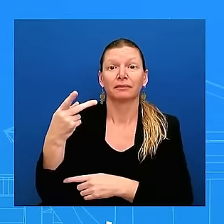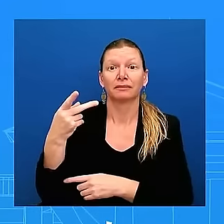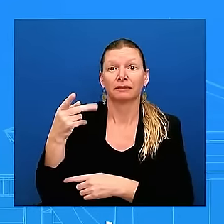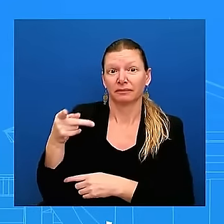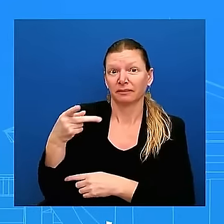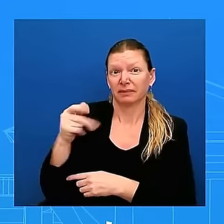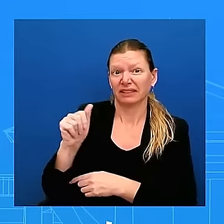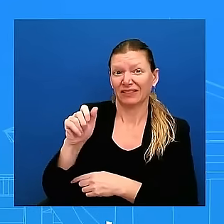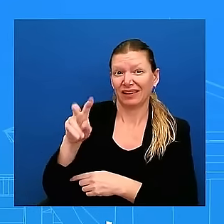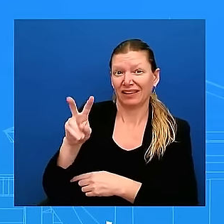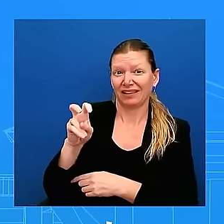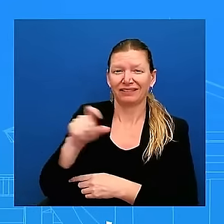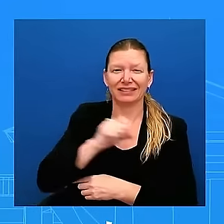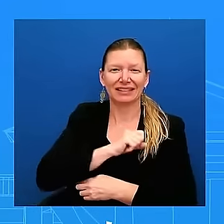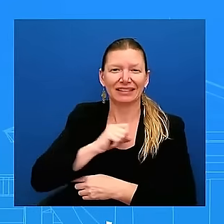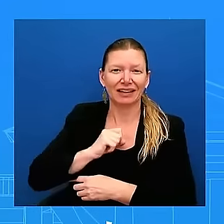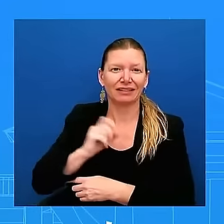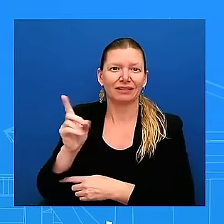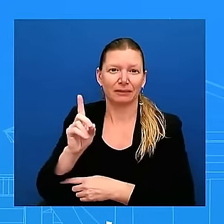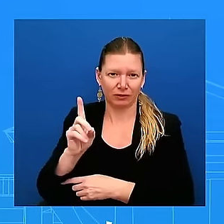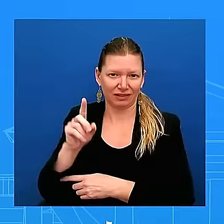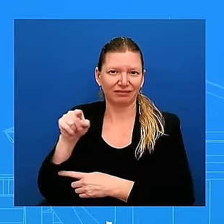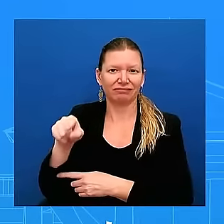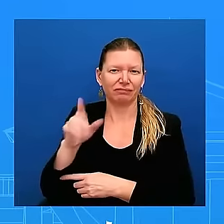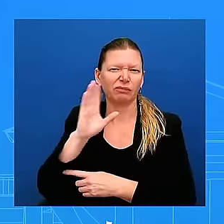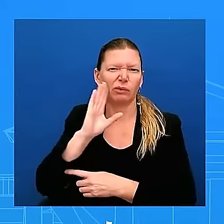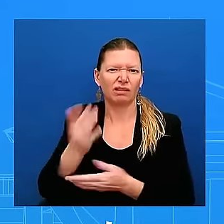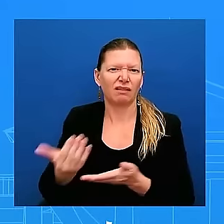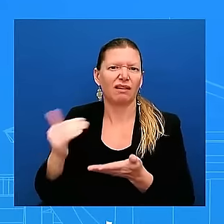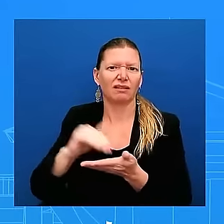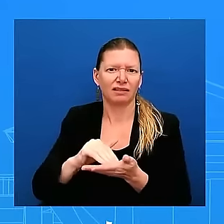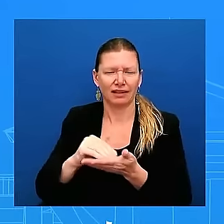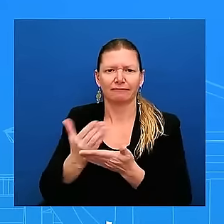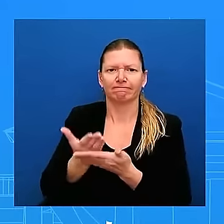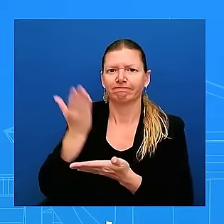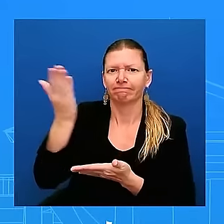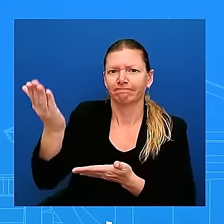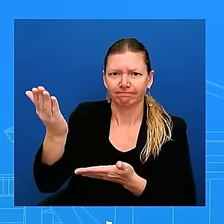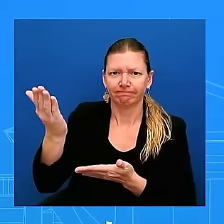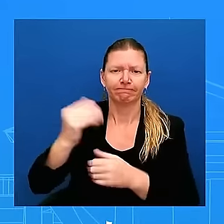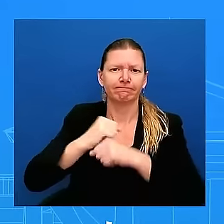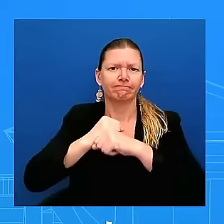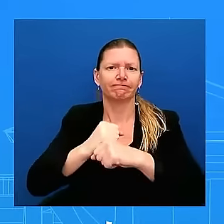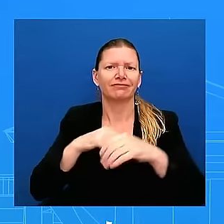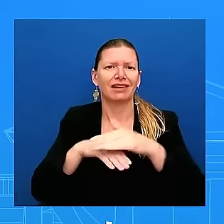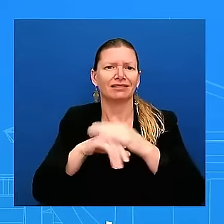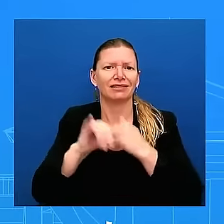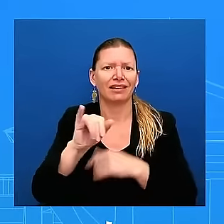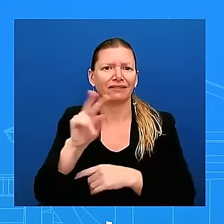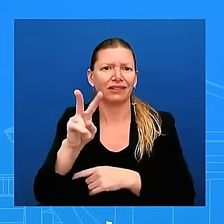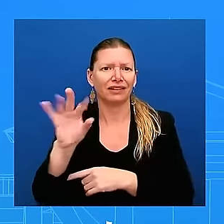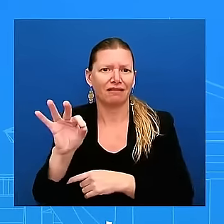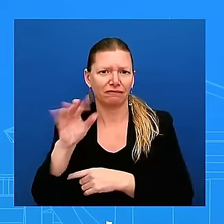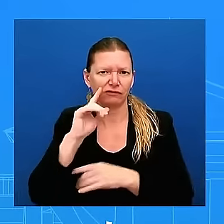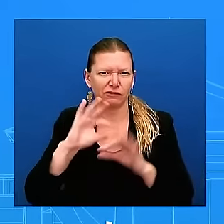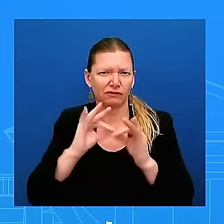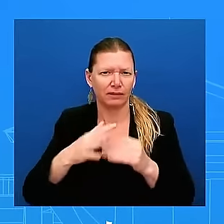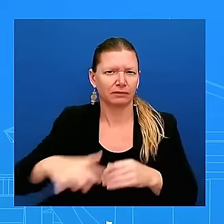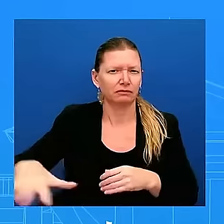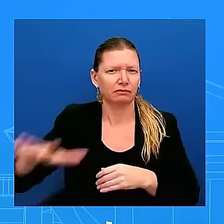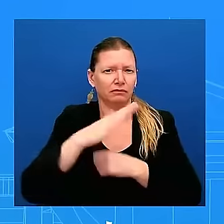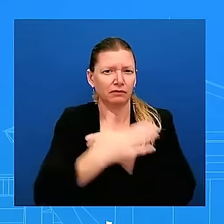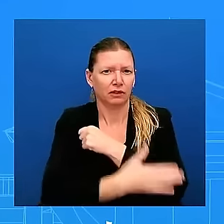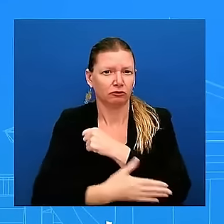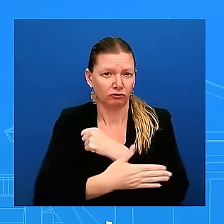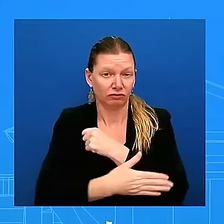safeguard access to IVF for families across the country as you'll remember Senate Republicans have